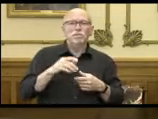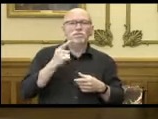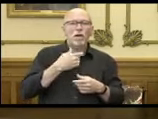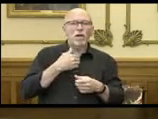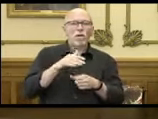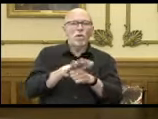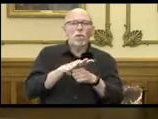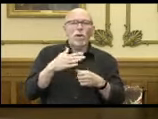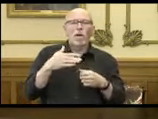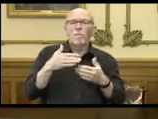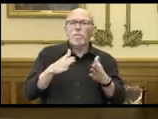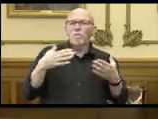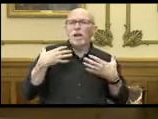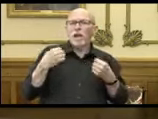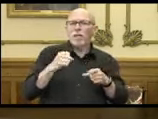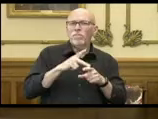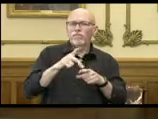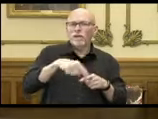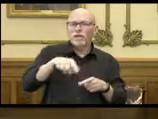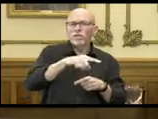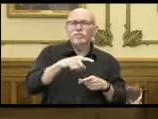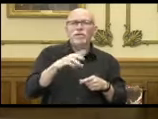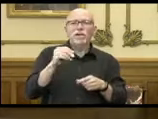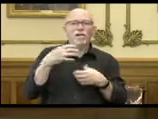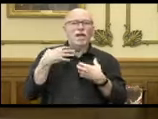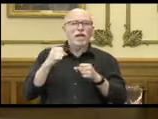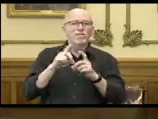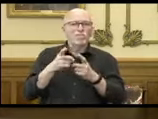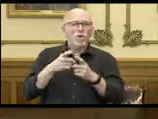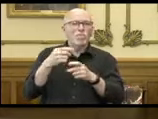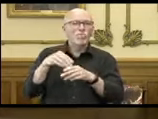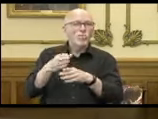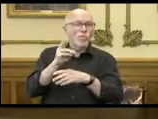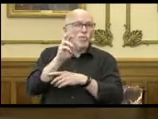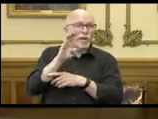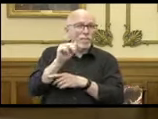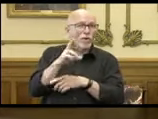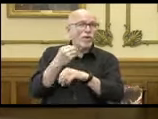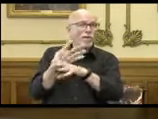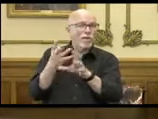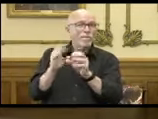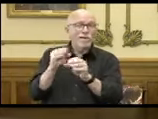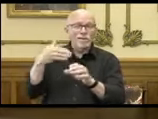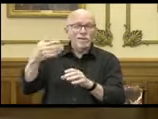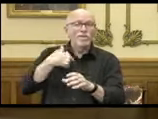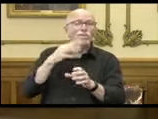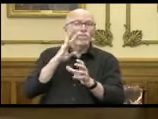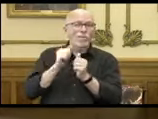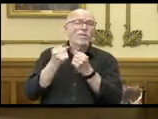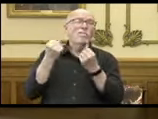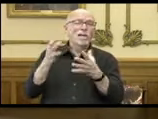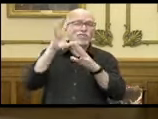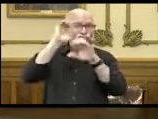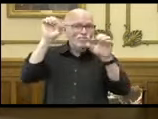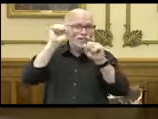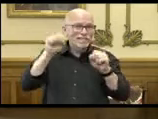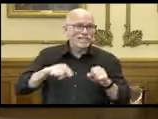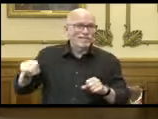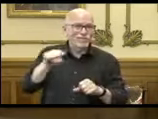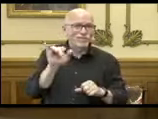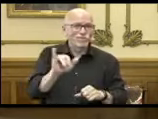local public health professionals through the local health department webinars. I have met and spoken with many superintendents.